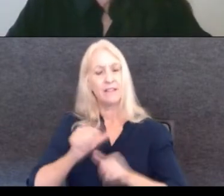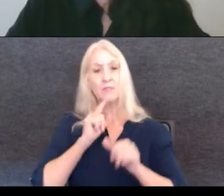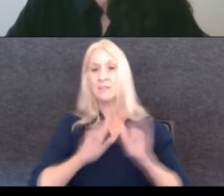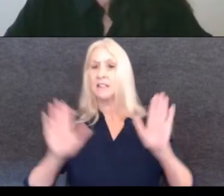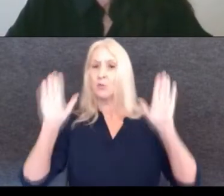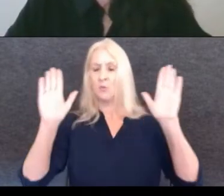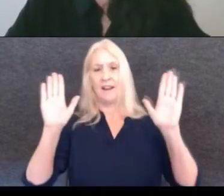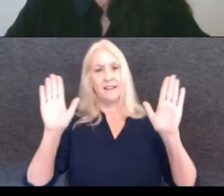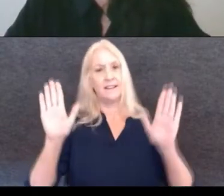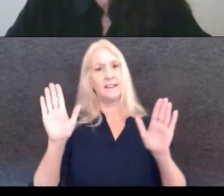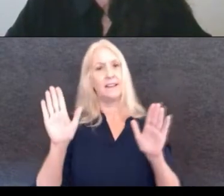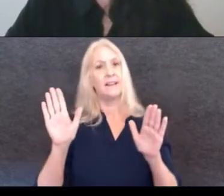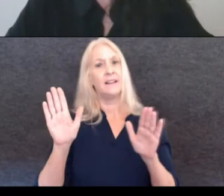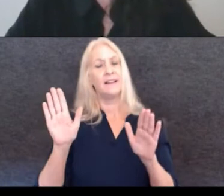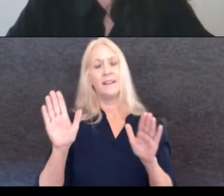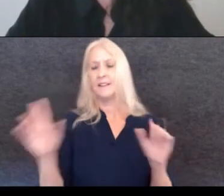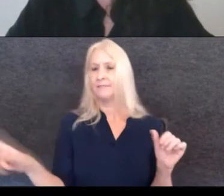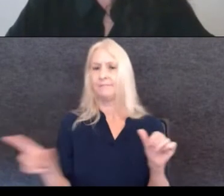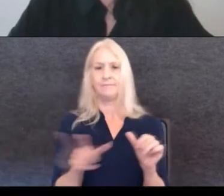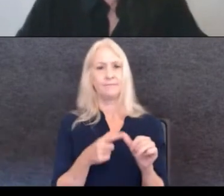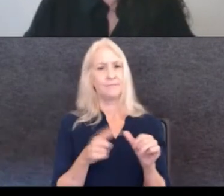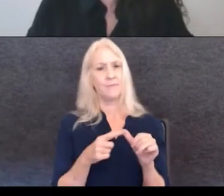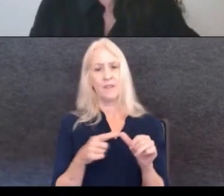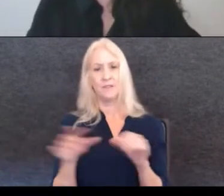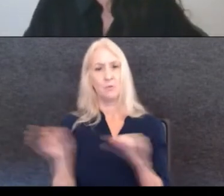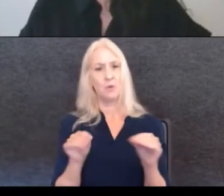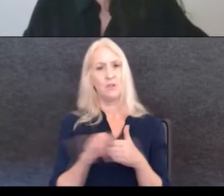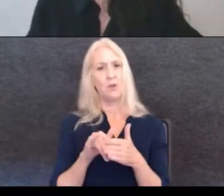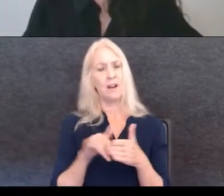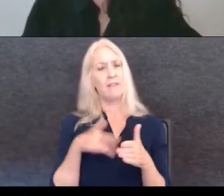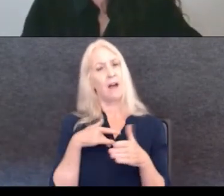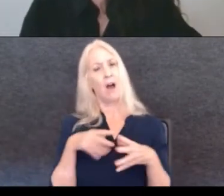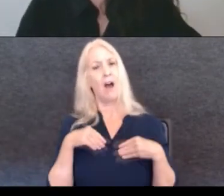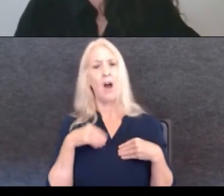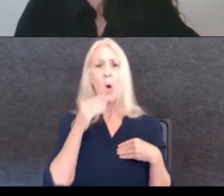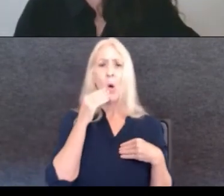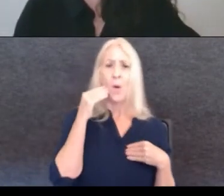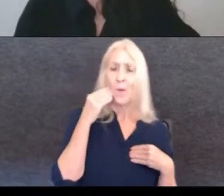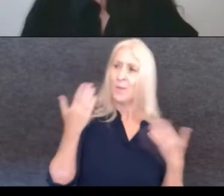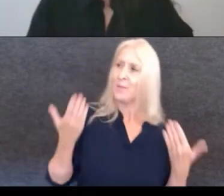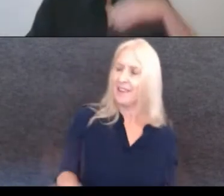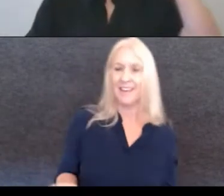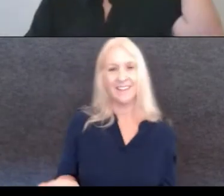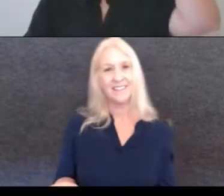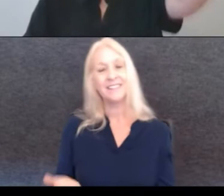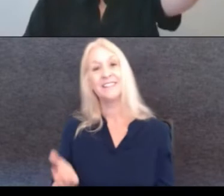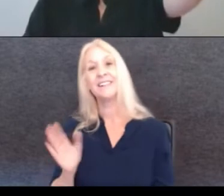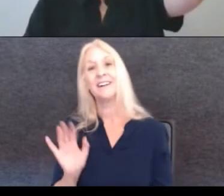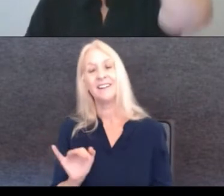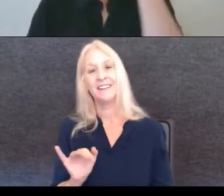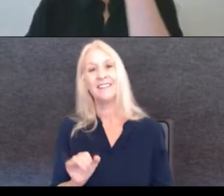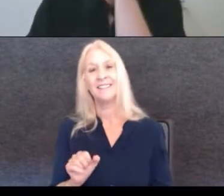I, I immediately felt home when I moved to New York. I love that. I love that. Now, there is an important